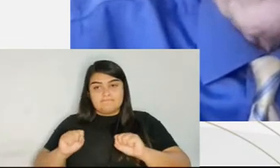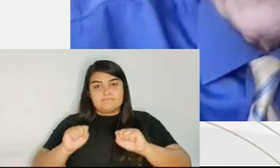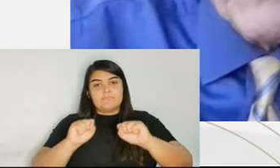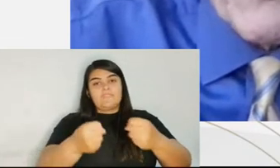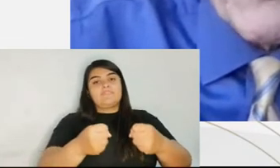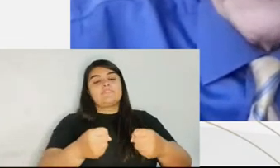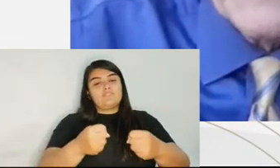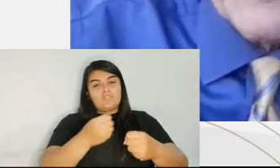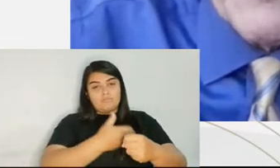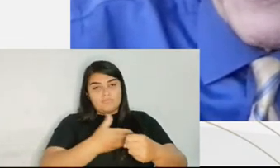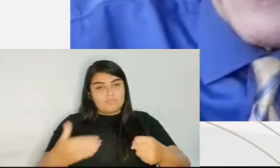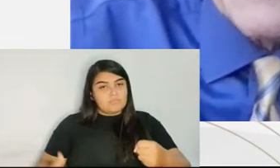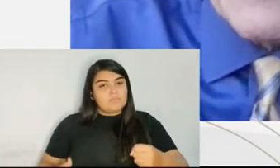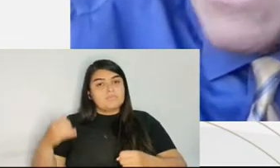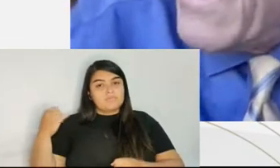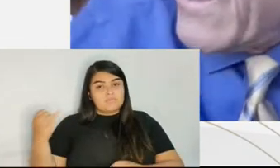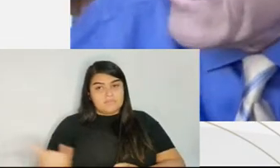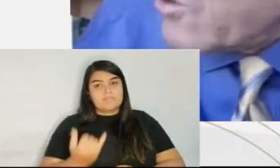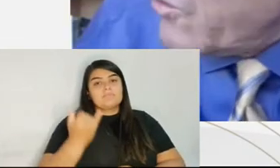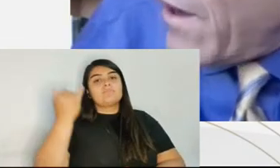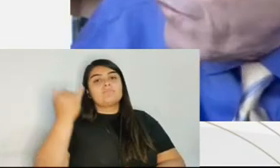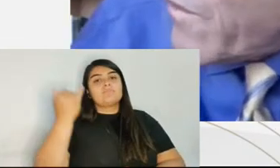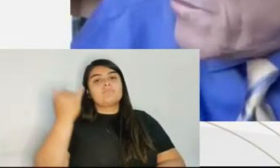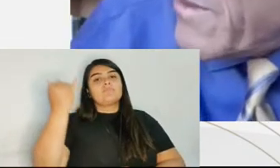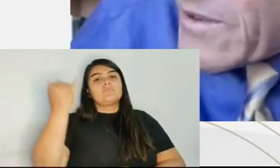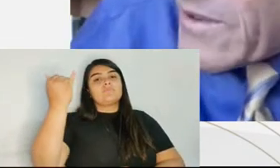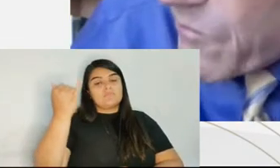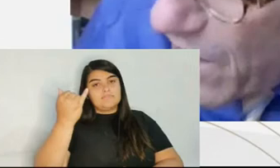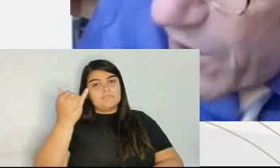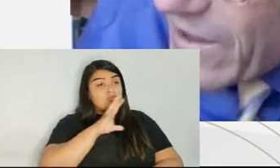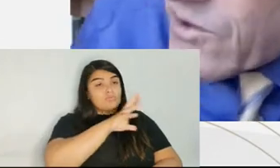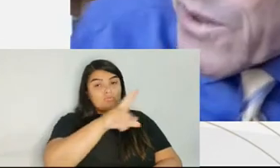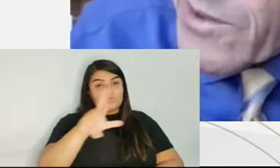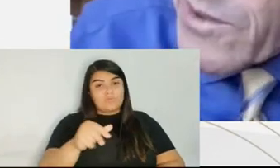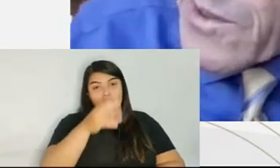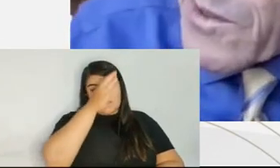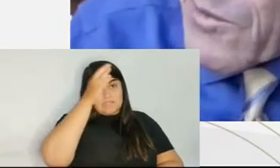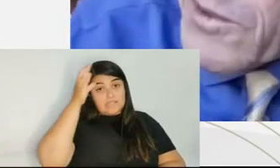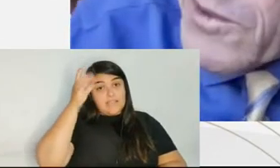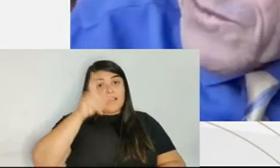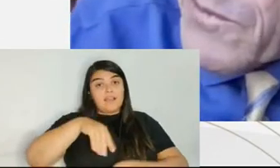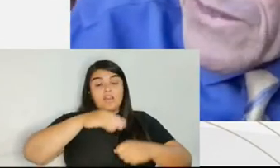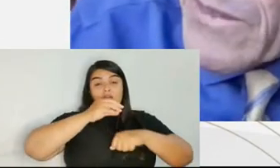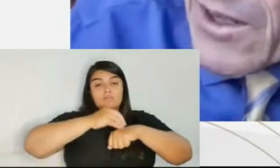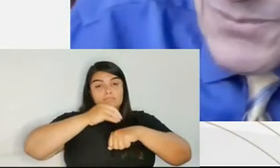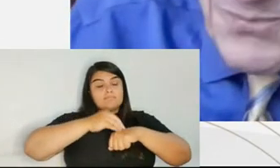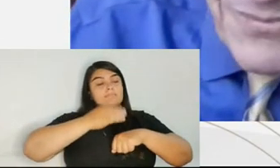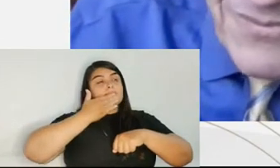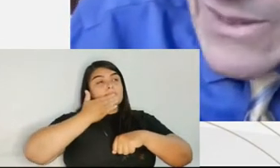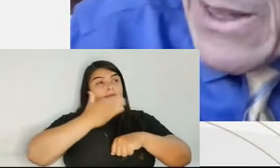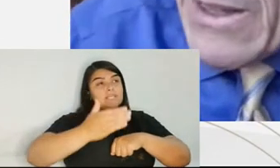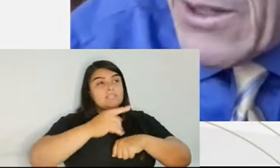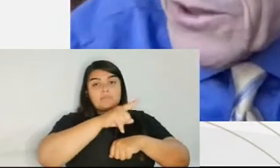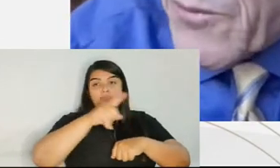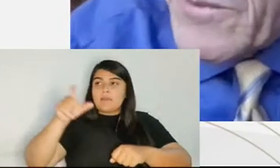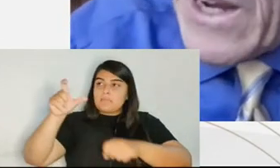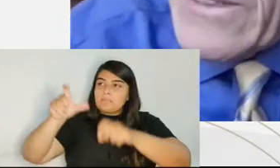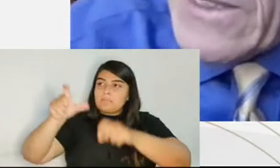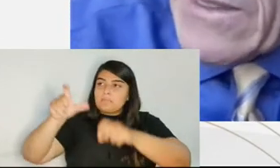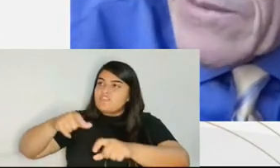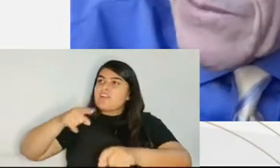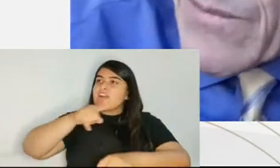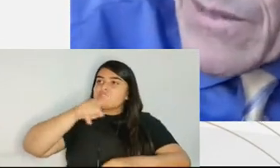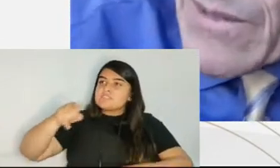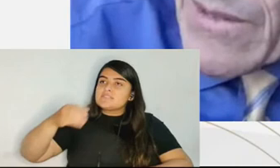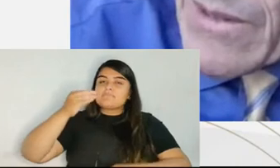trials only for their innocent clients. And so we have some very interesting language now. Here's from